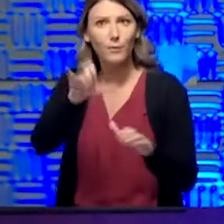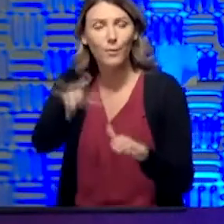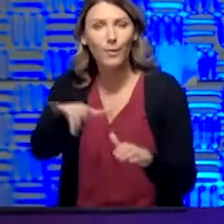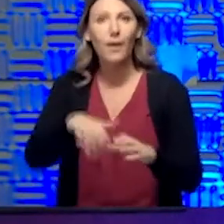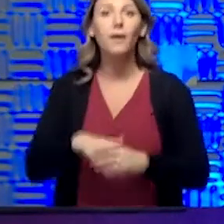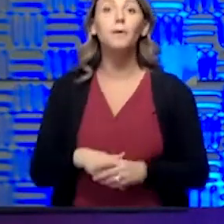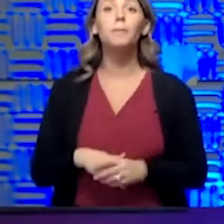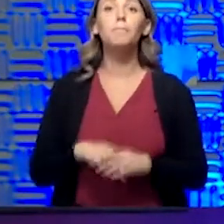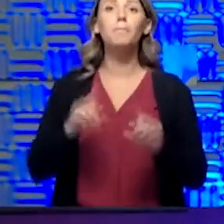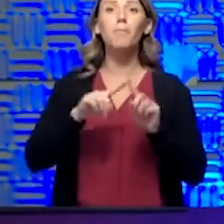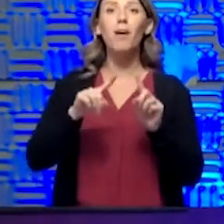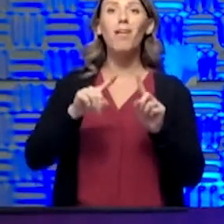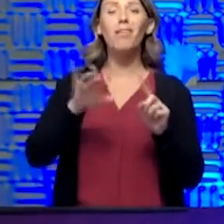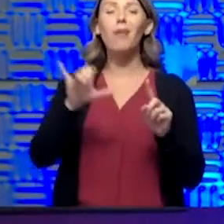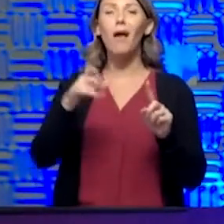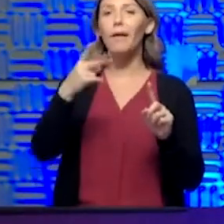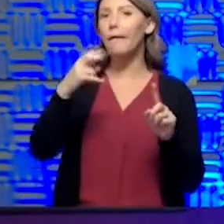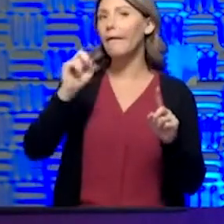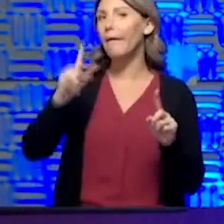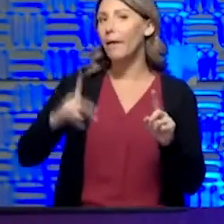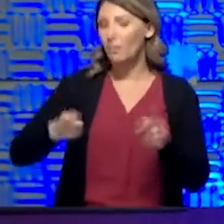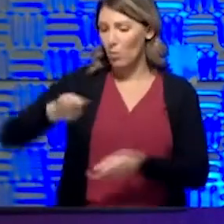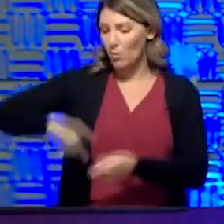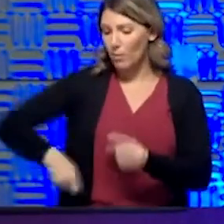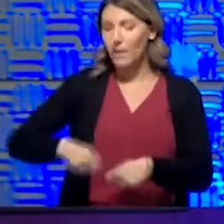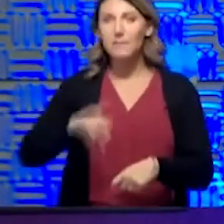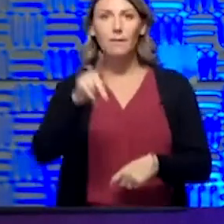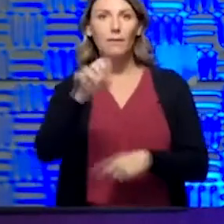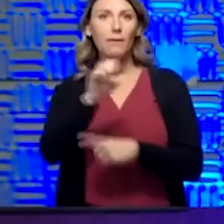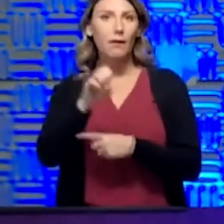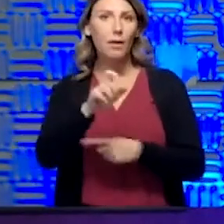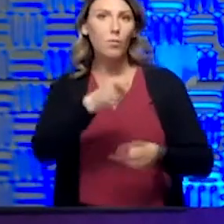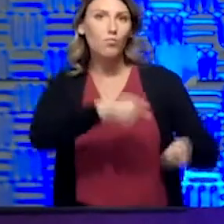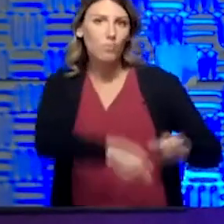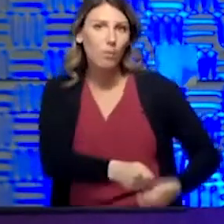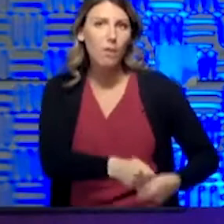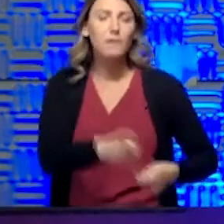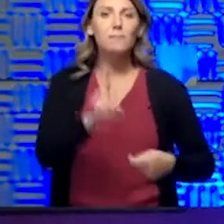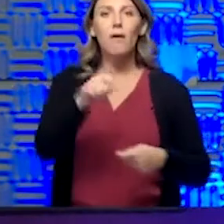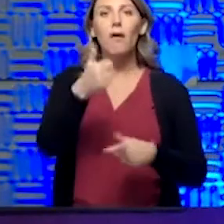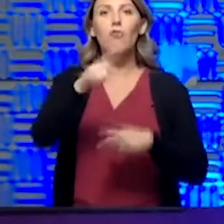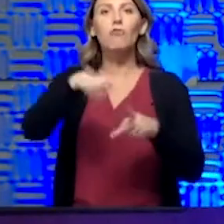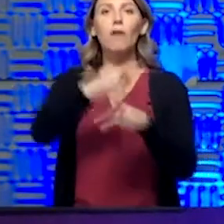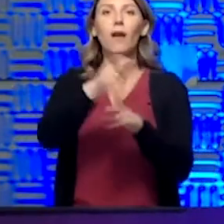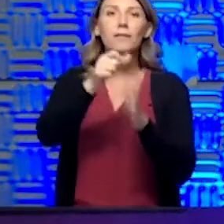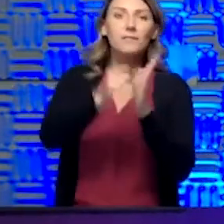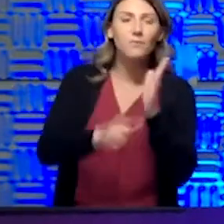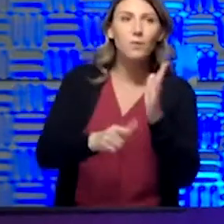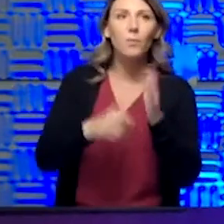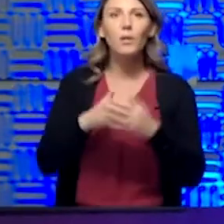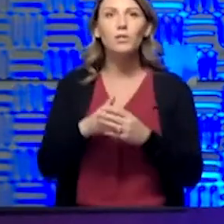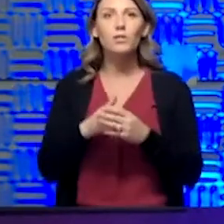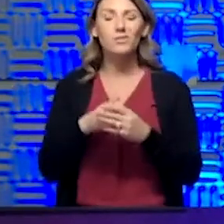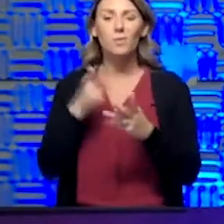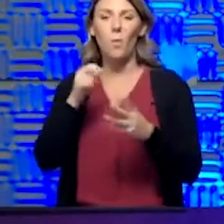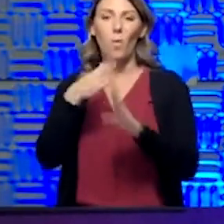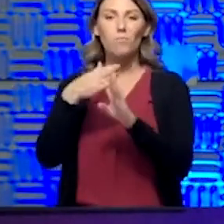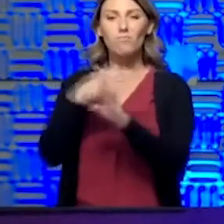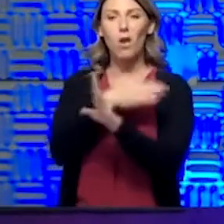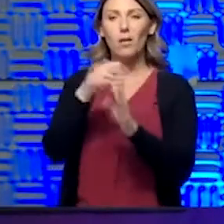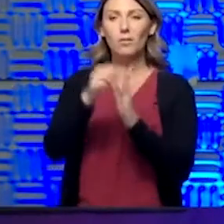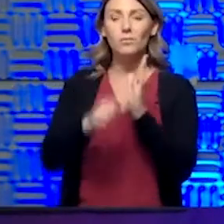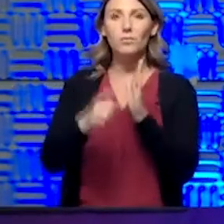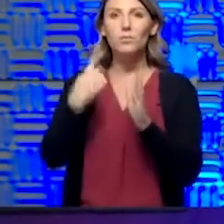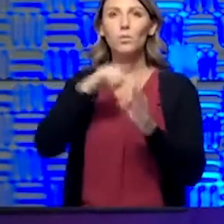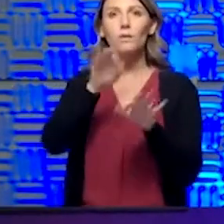But like hip replacements and knee replacements and other types of operations or revisions of prior surgeries, et cetera, we